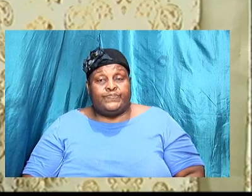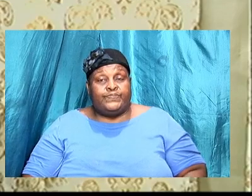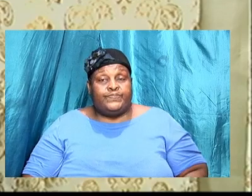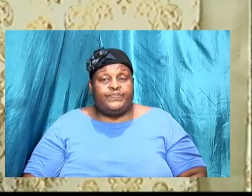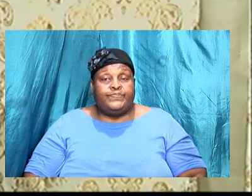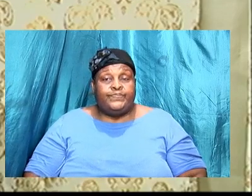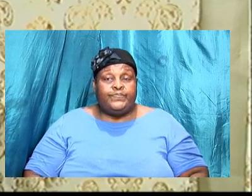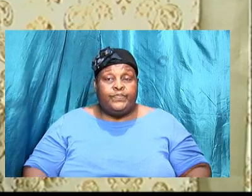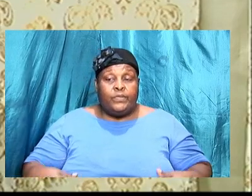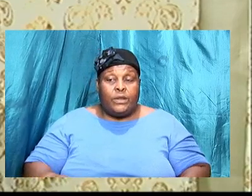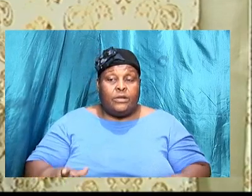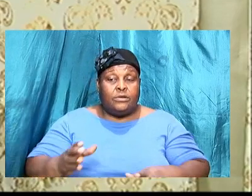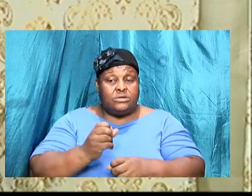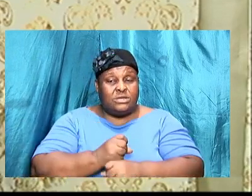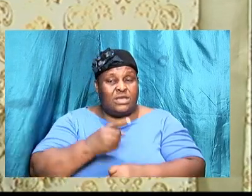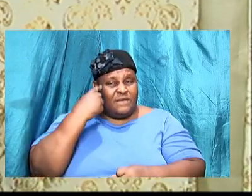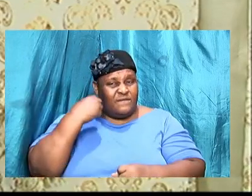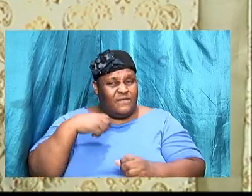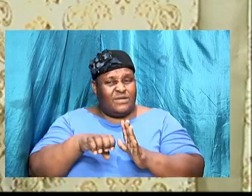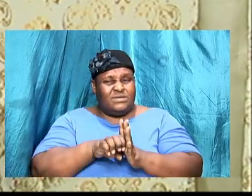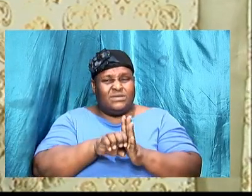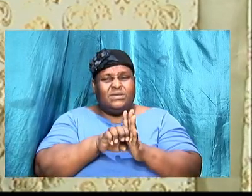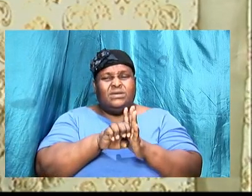let us take for example